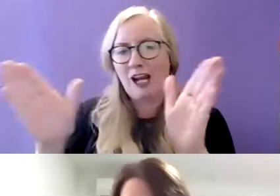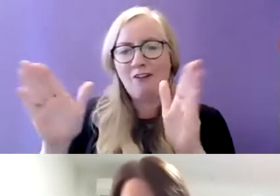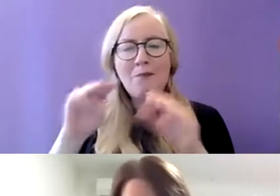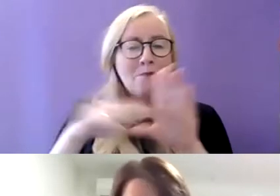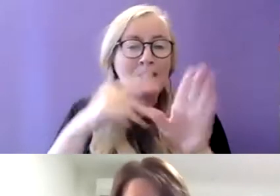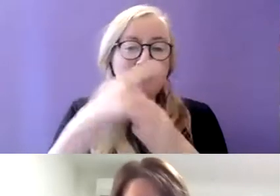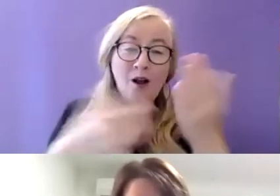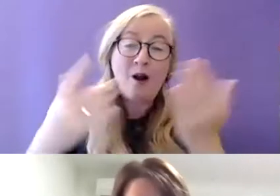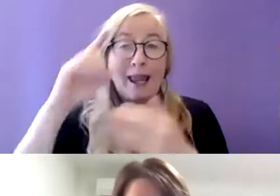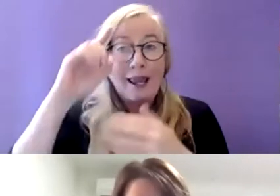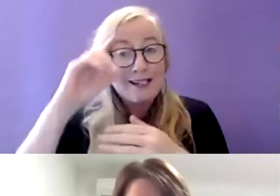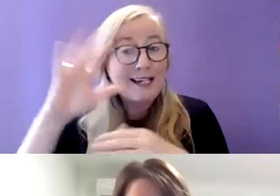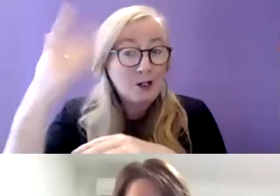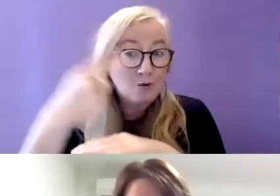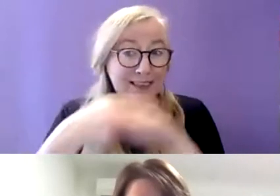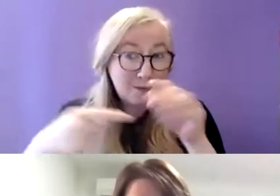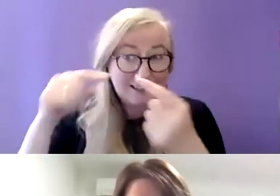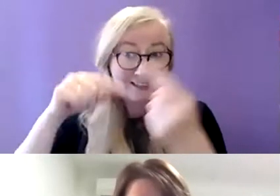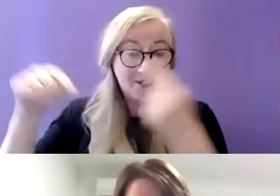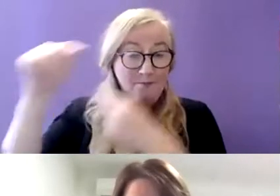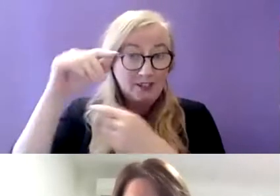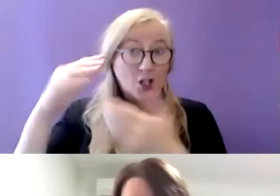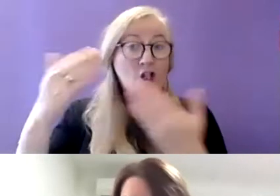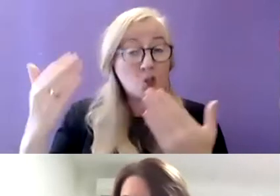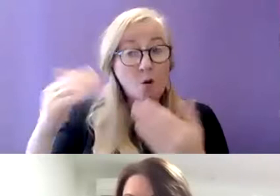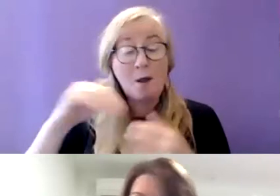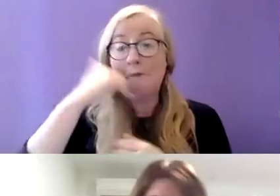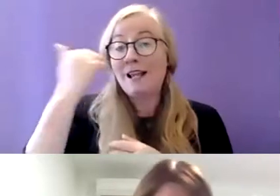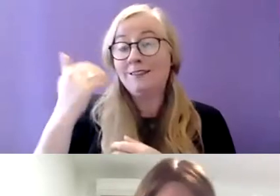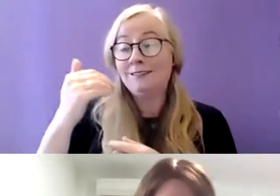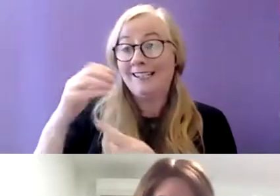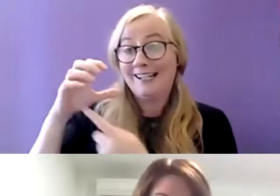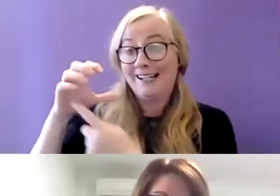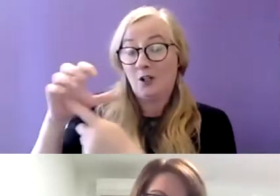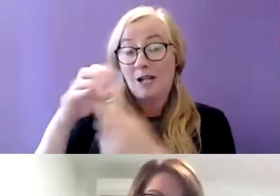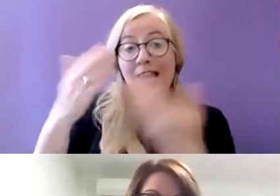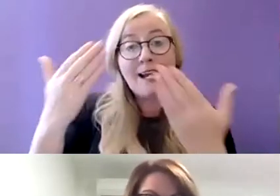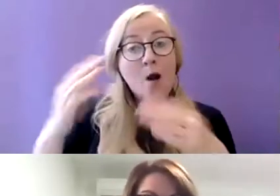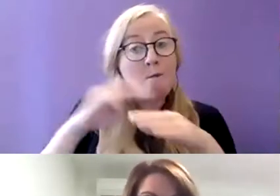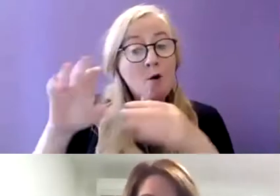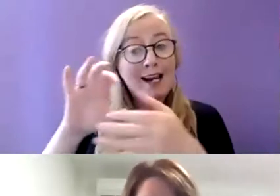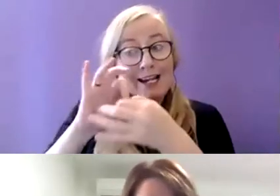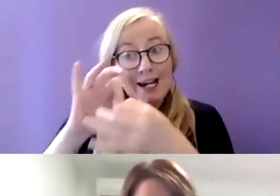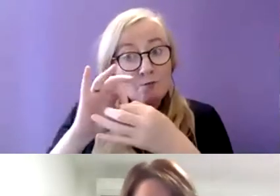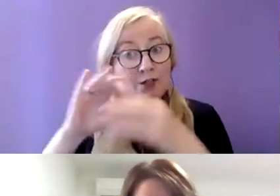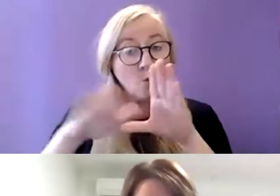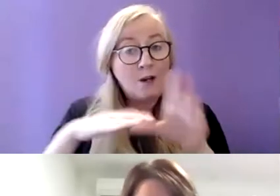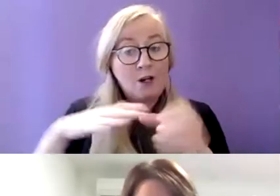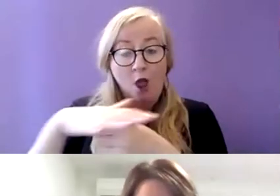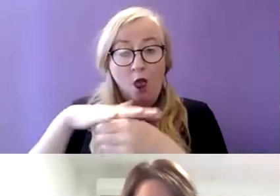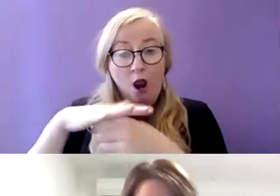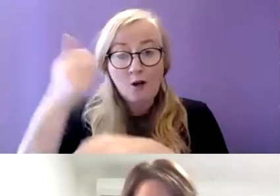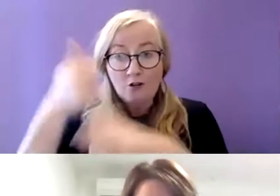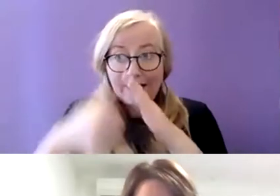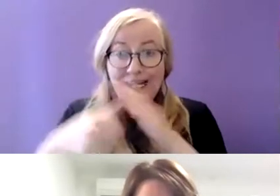people with intellectual disabilities so with deinstitutionalisation there's much more engagement with local authorities and the private rental